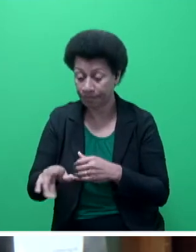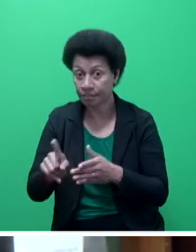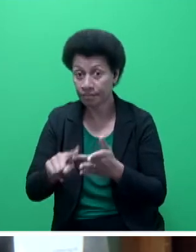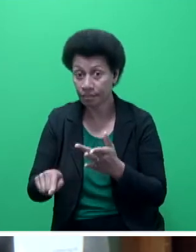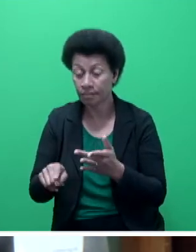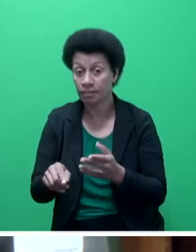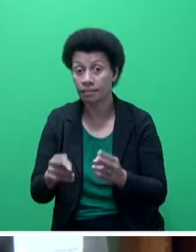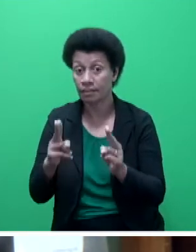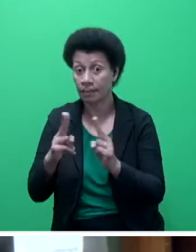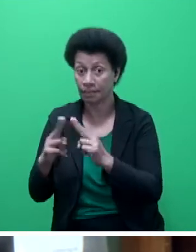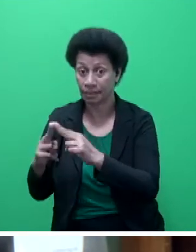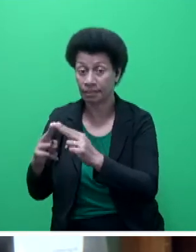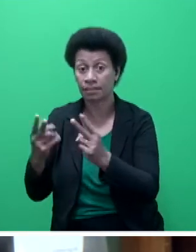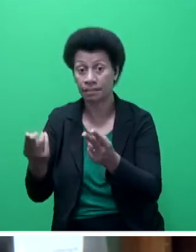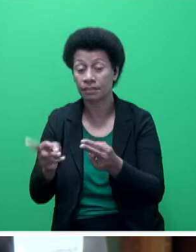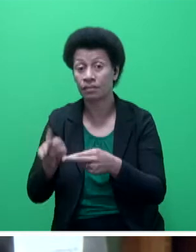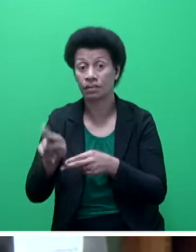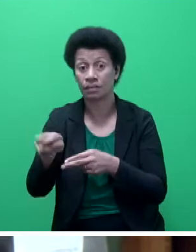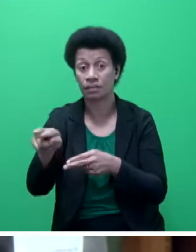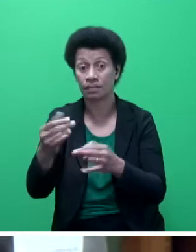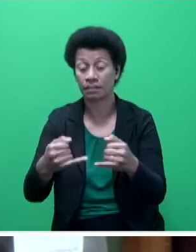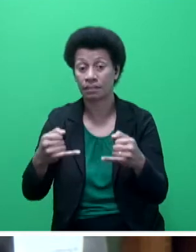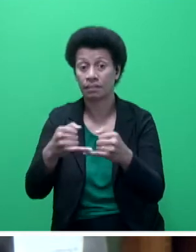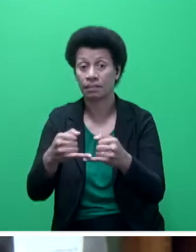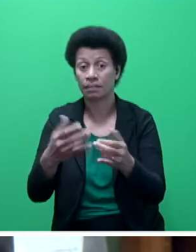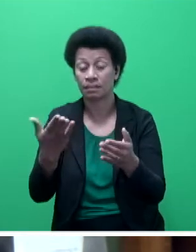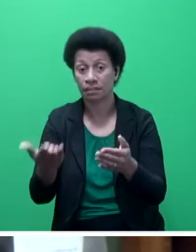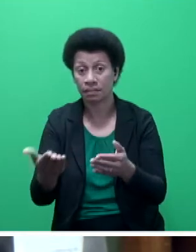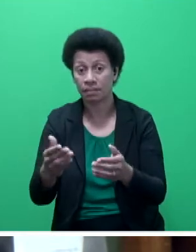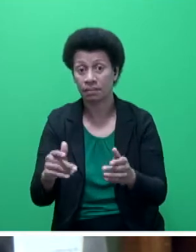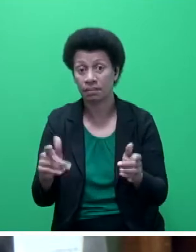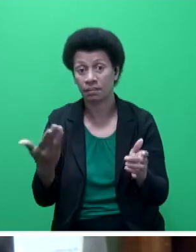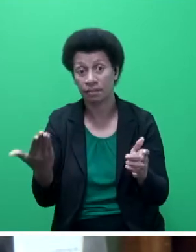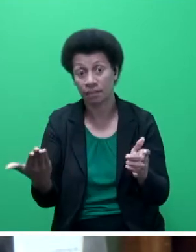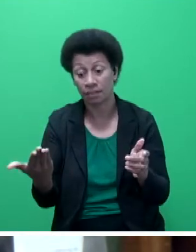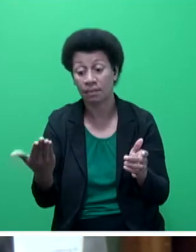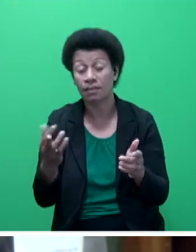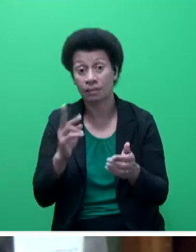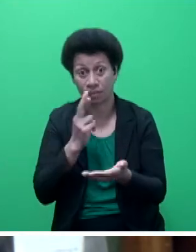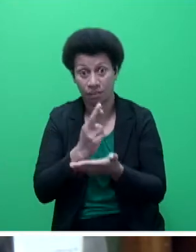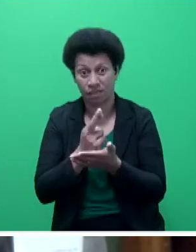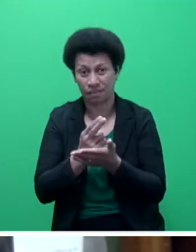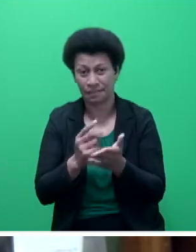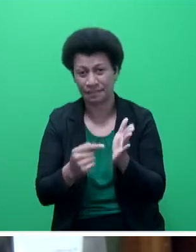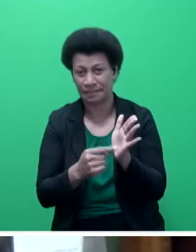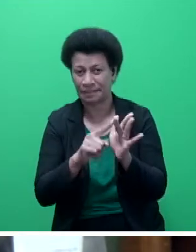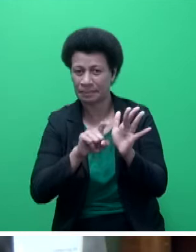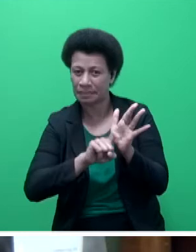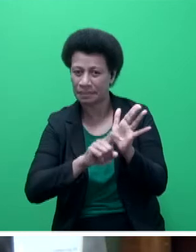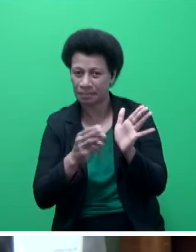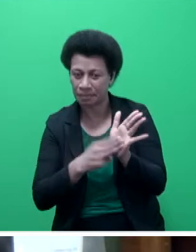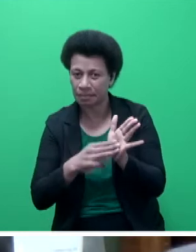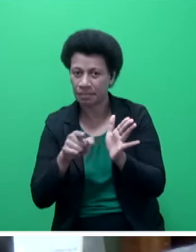and rural areas with larger decreases in urban areas than in rural areas both in absolute and relative terms. This differential